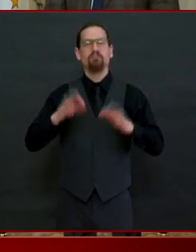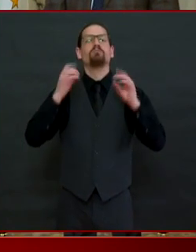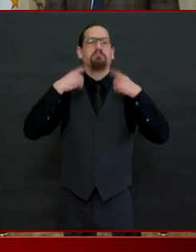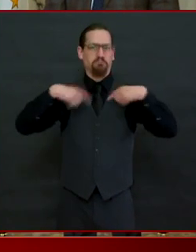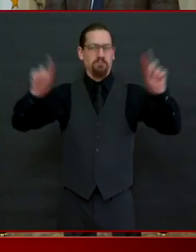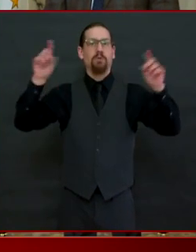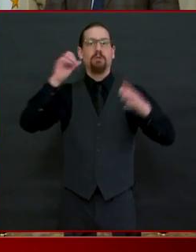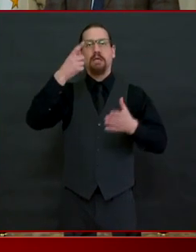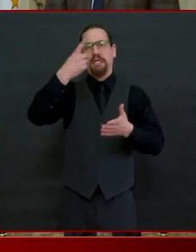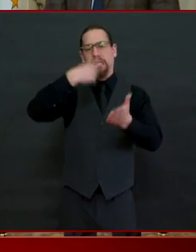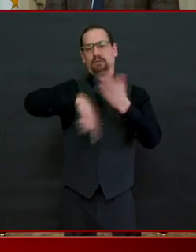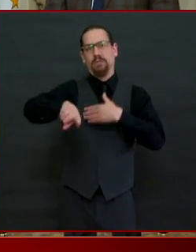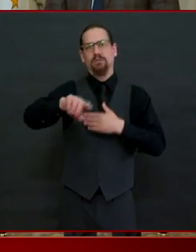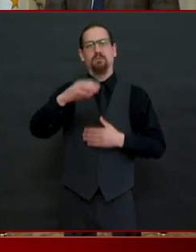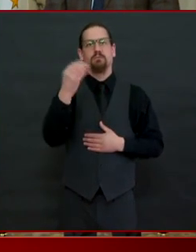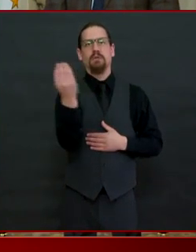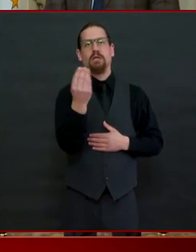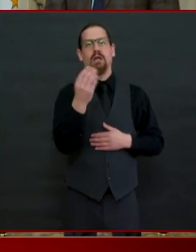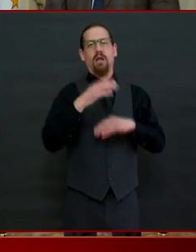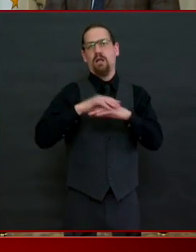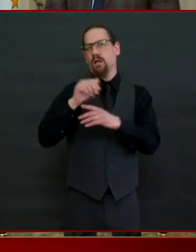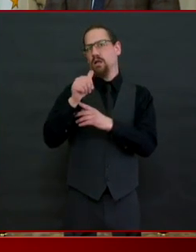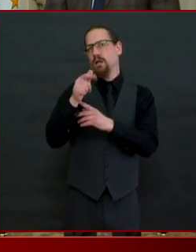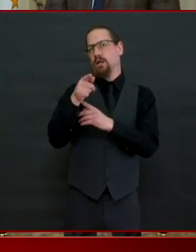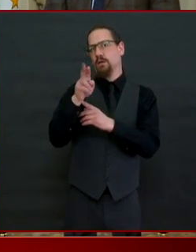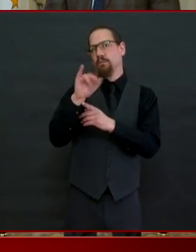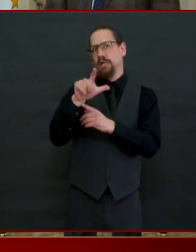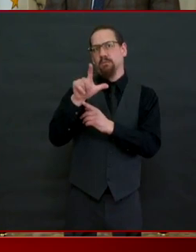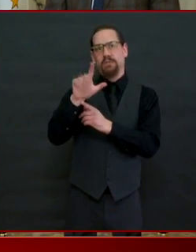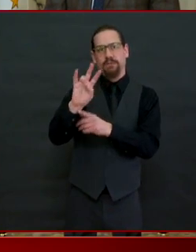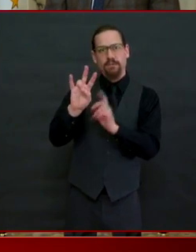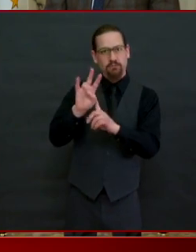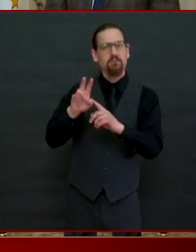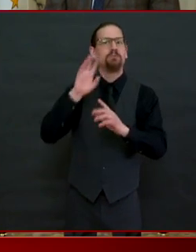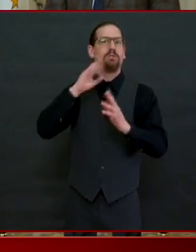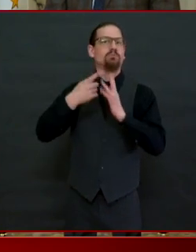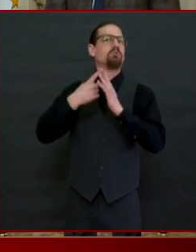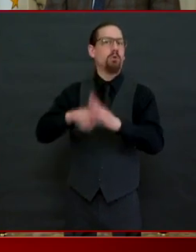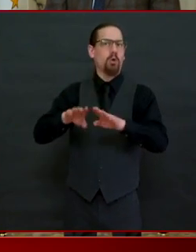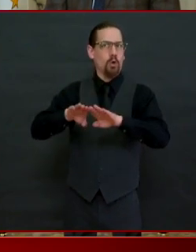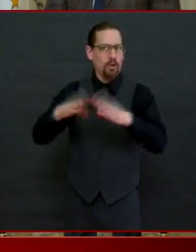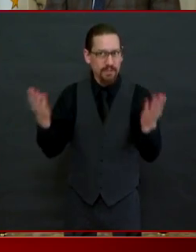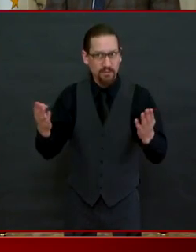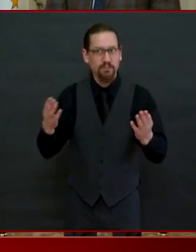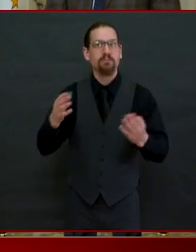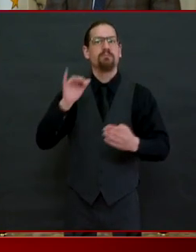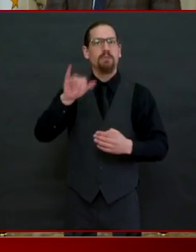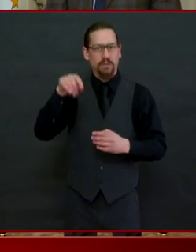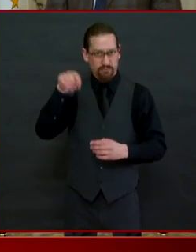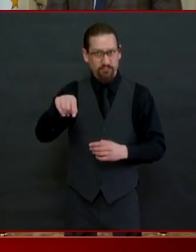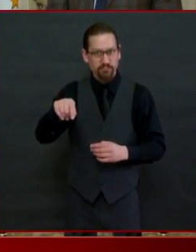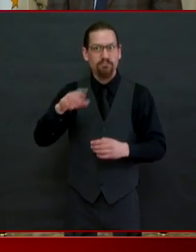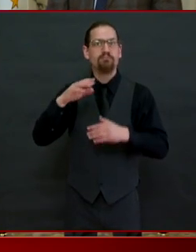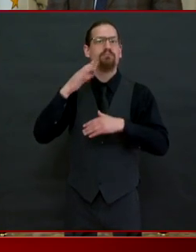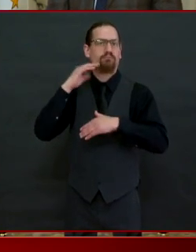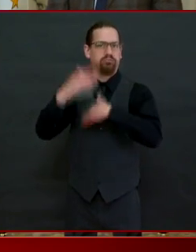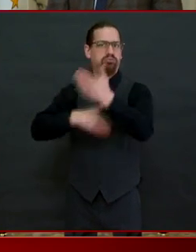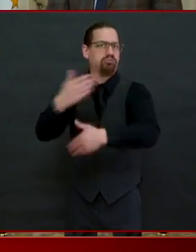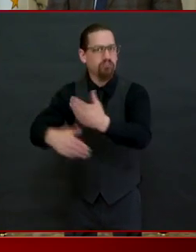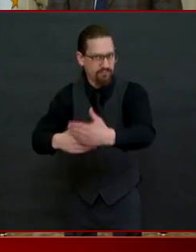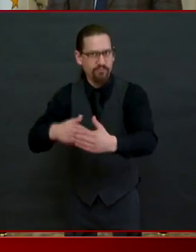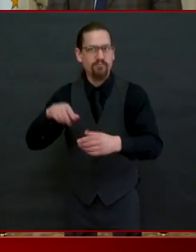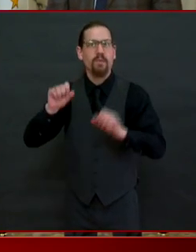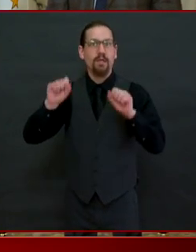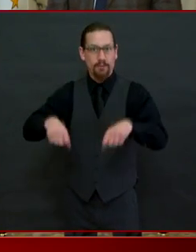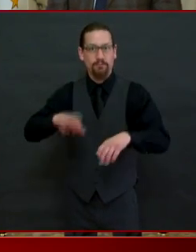april 27th but with restrictions designed to keep everybody safe i want to thank the i want to